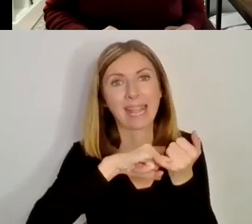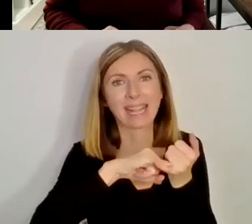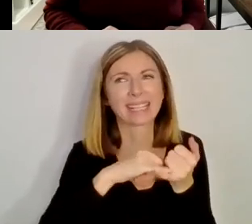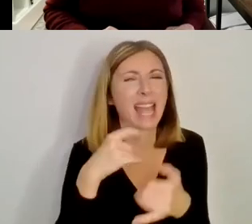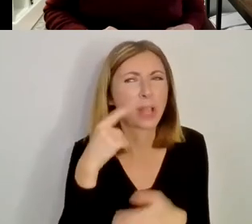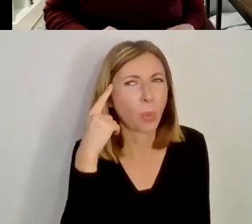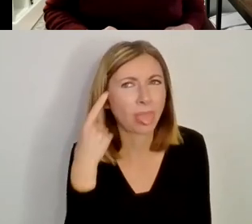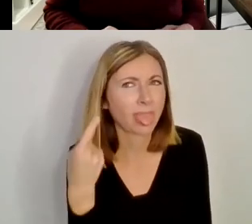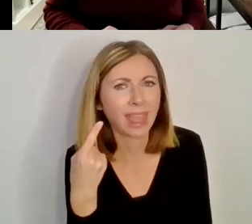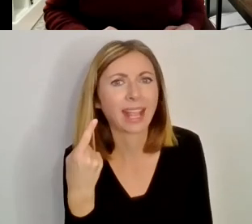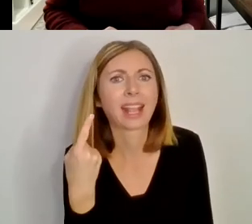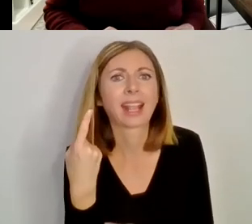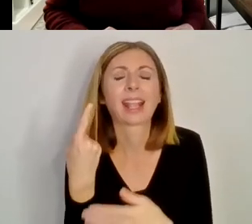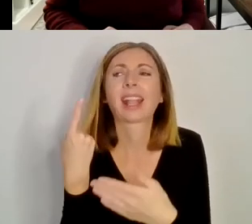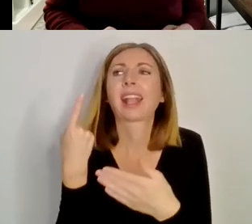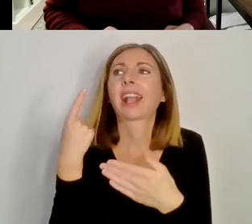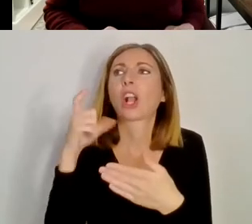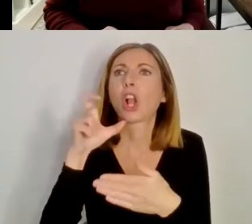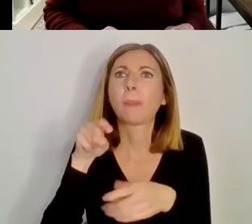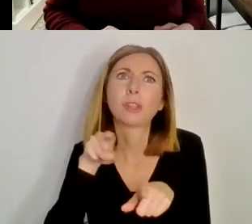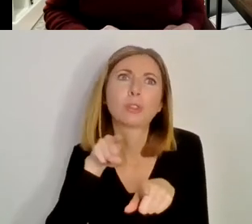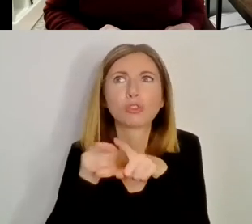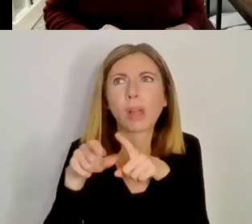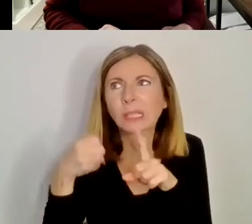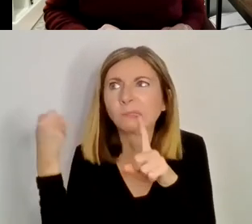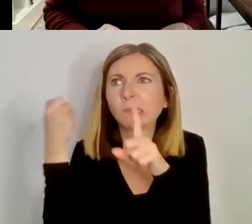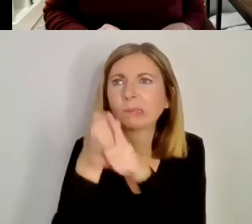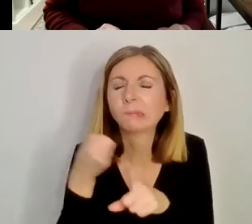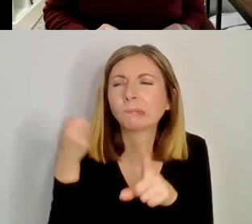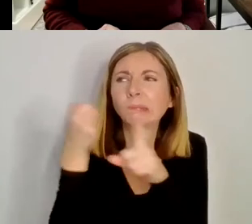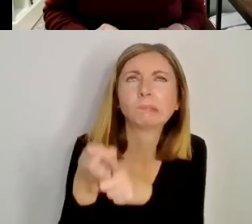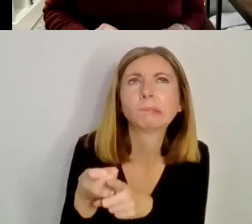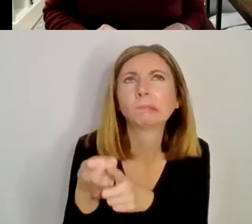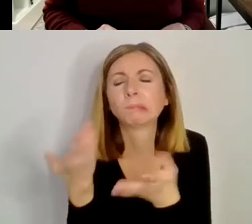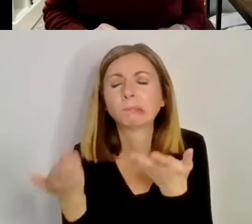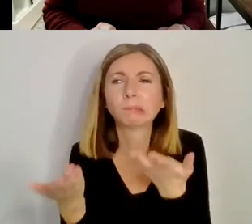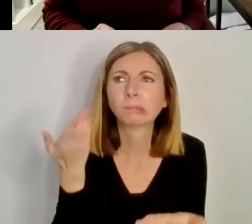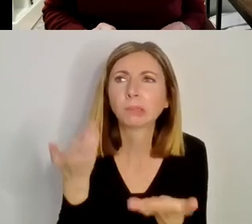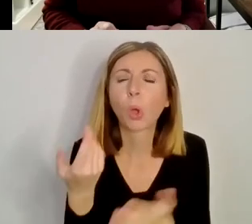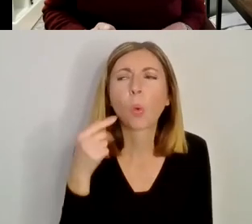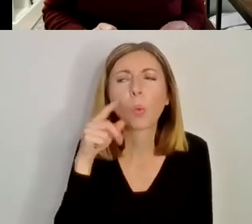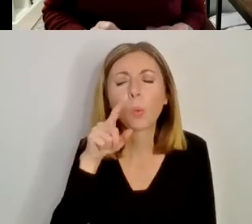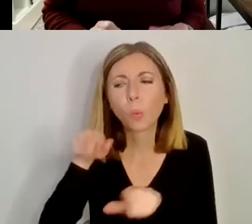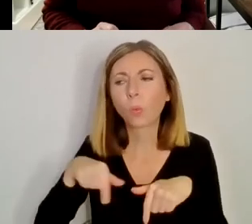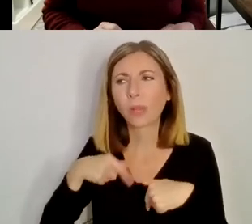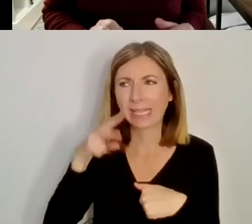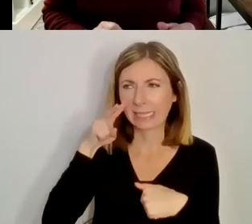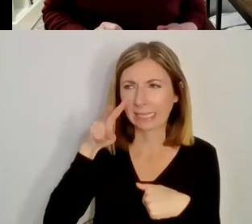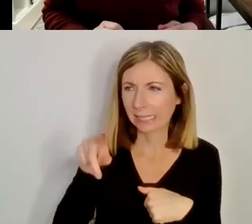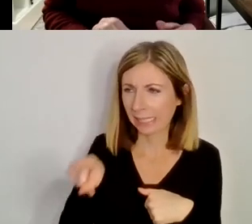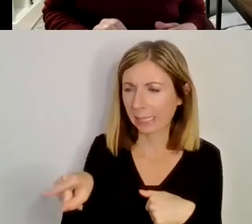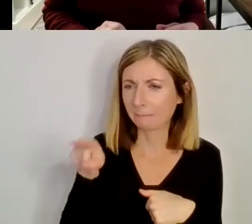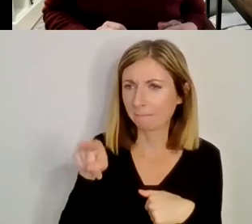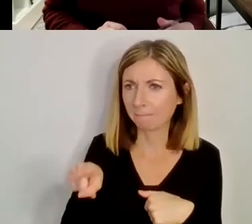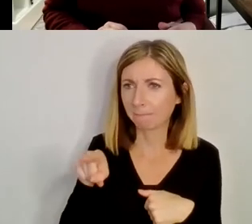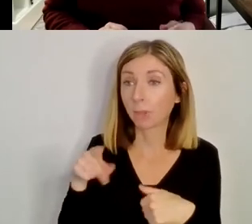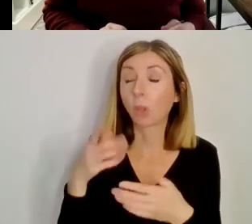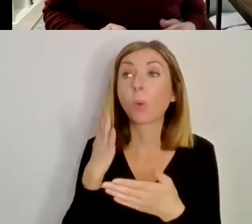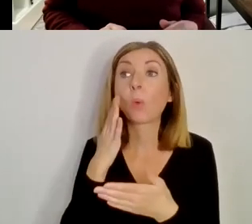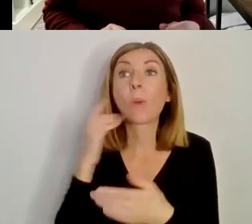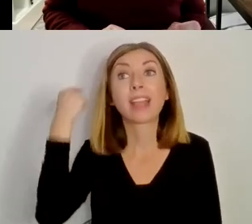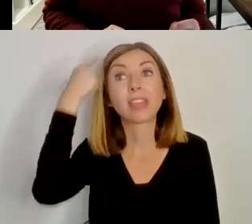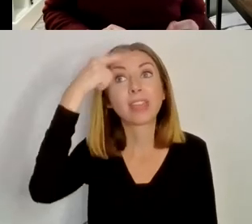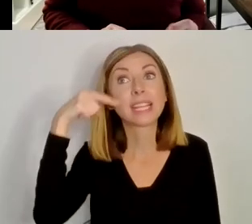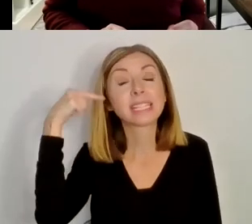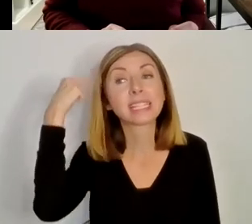doing pericronatio pro Christo. And I think we see, as the saints go, keep on